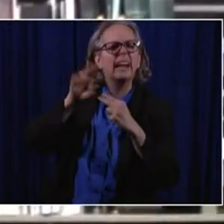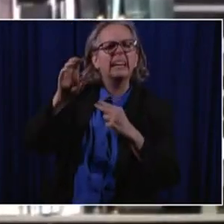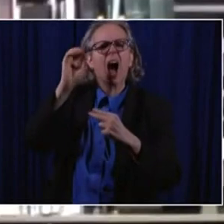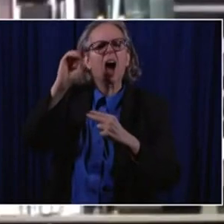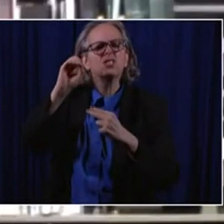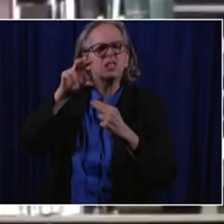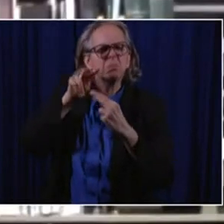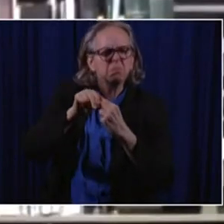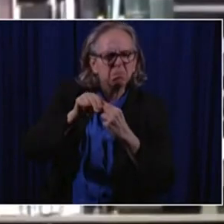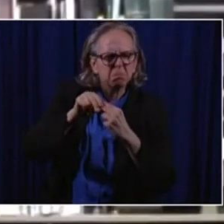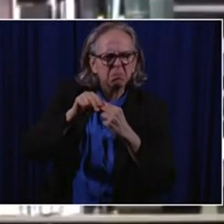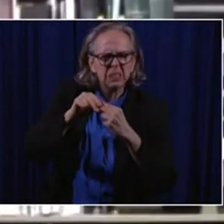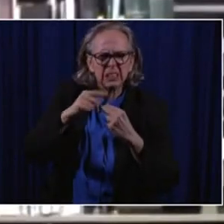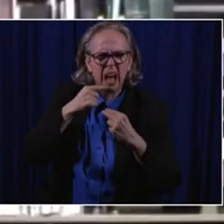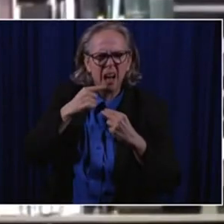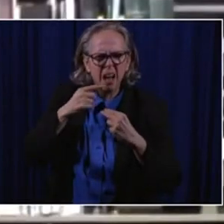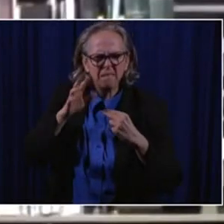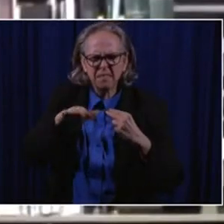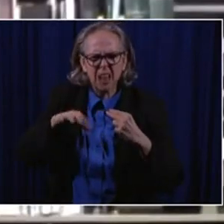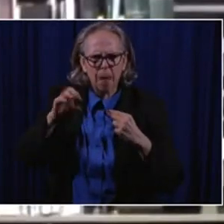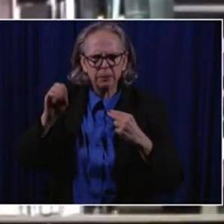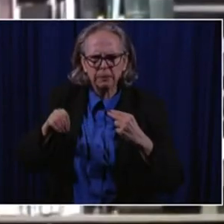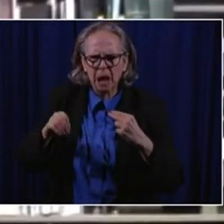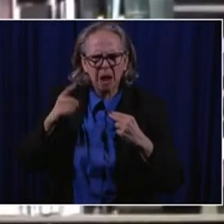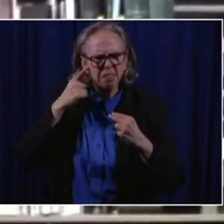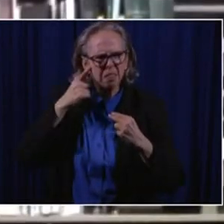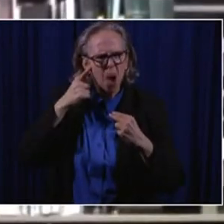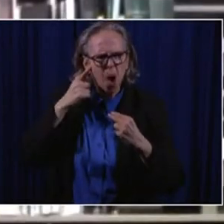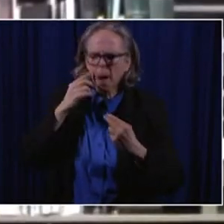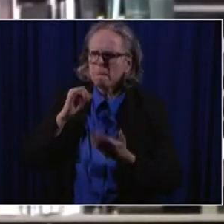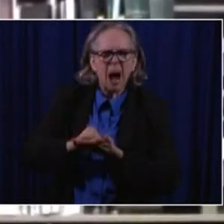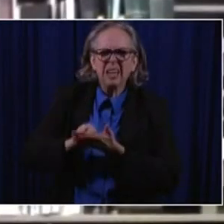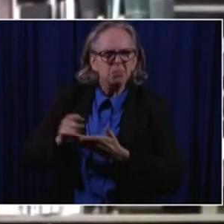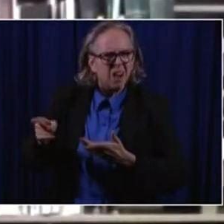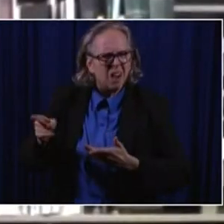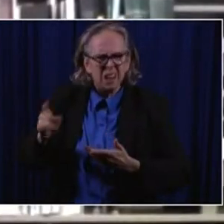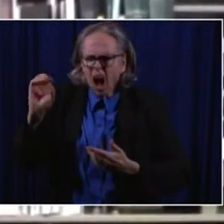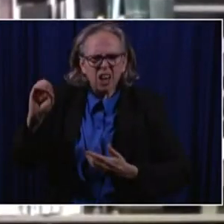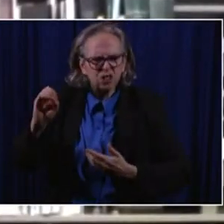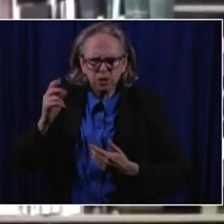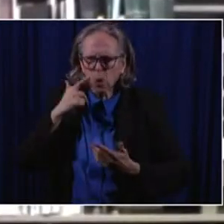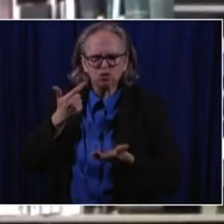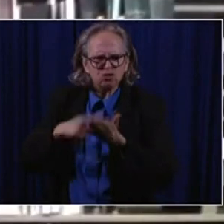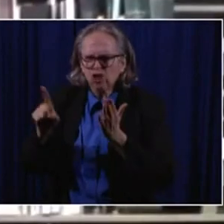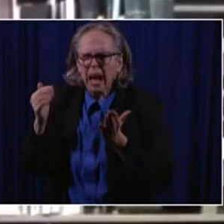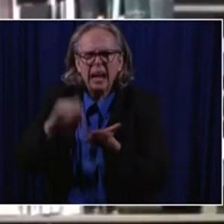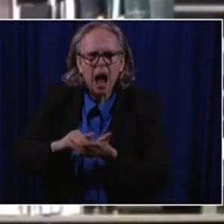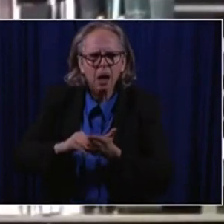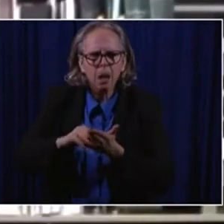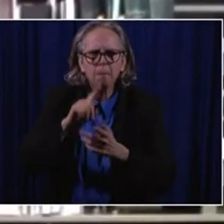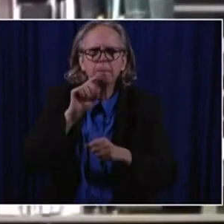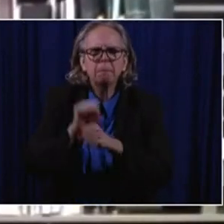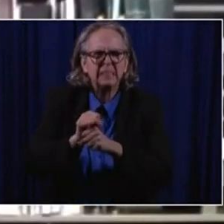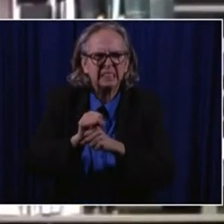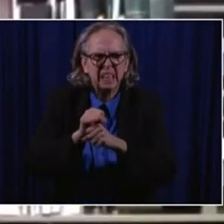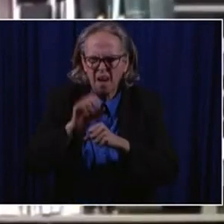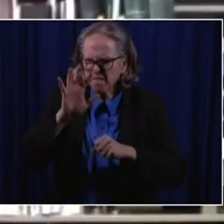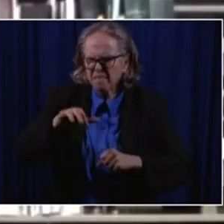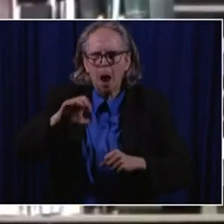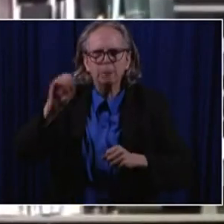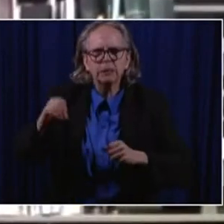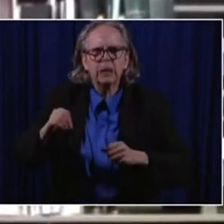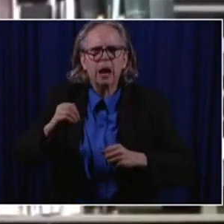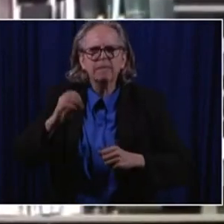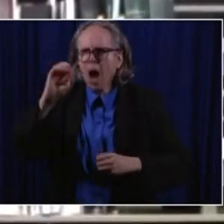registered 55%. And I was like, that can't be right. So we did it again. And it was 55%. So, um, our